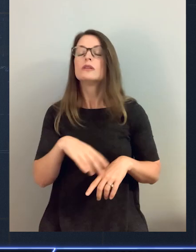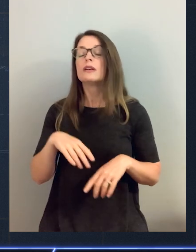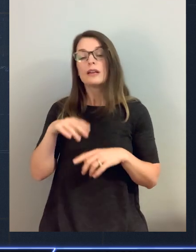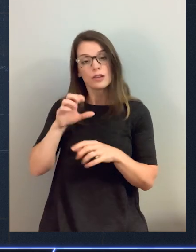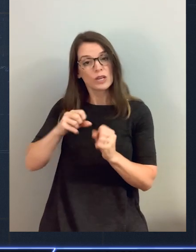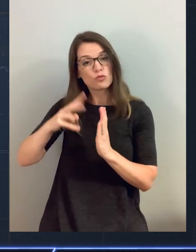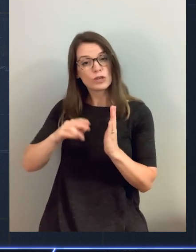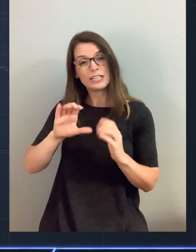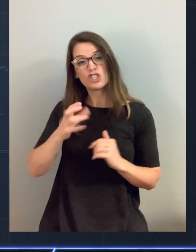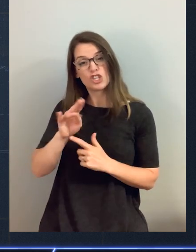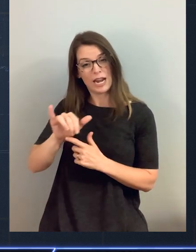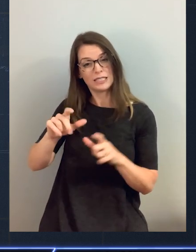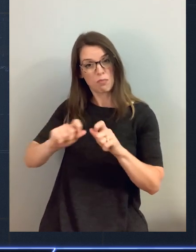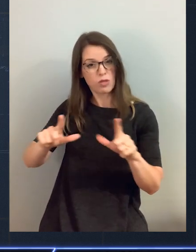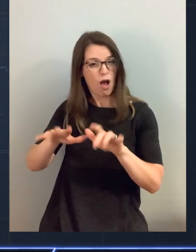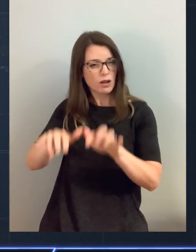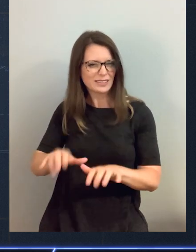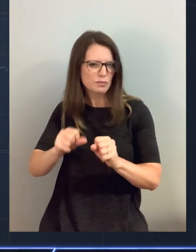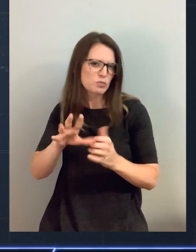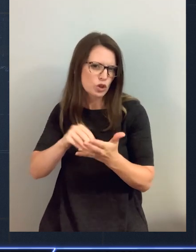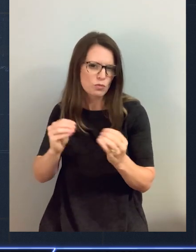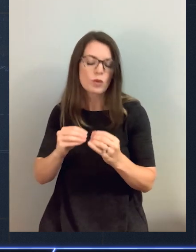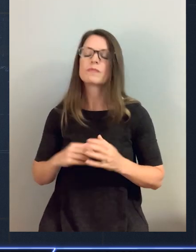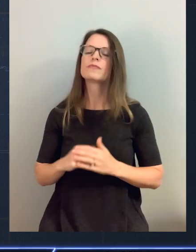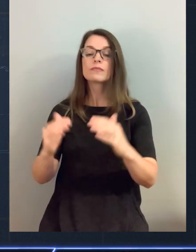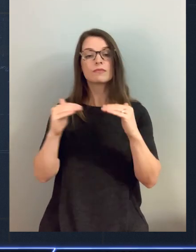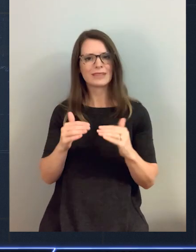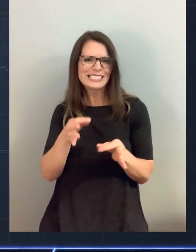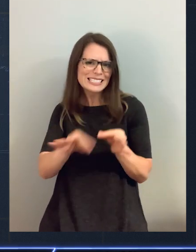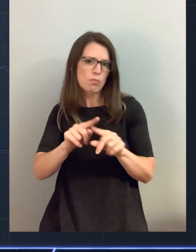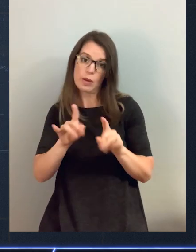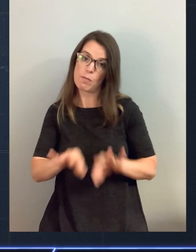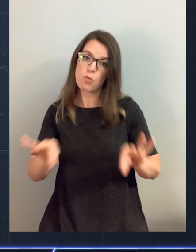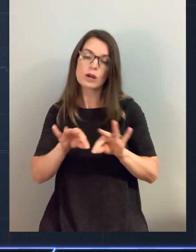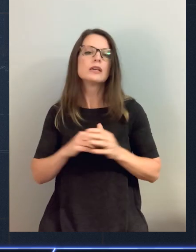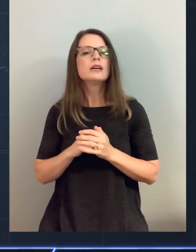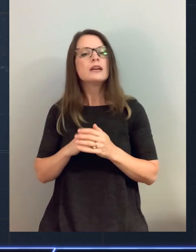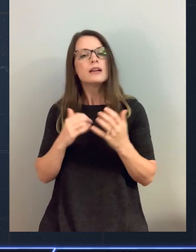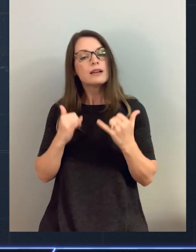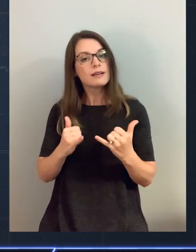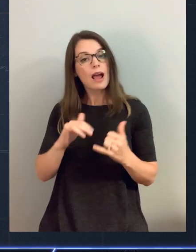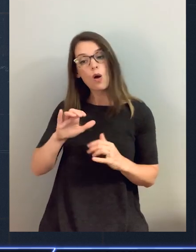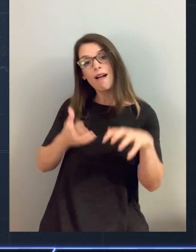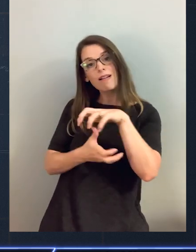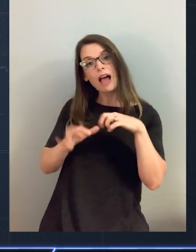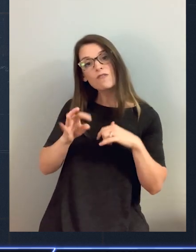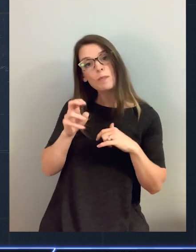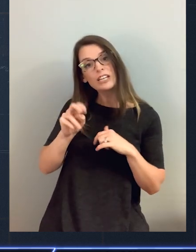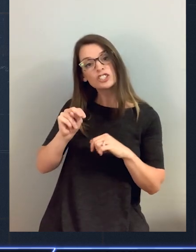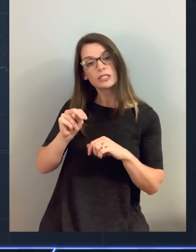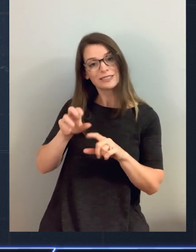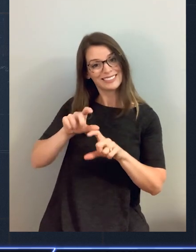blog post to learn a whole lot more. Next up, this one's a little bit simple, but really important. You can now have up to 2,000